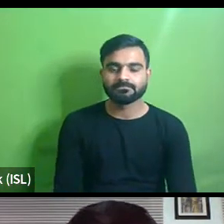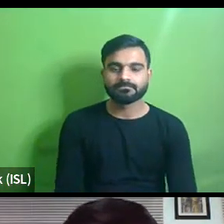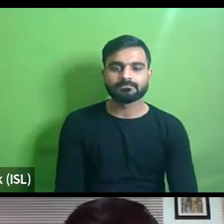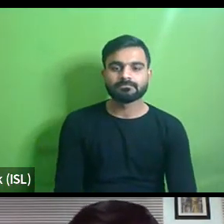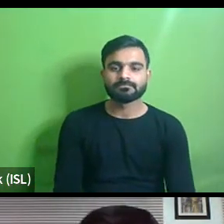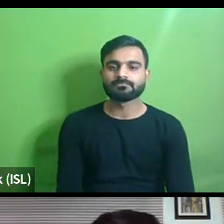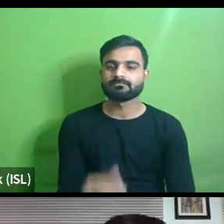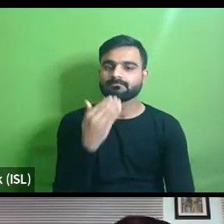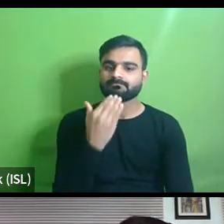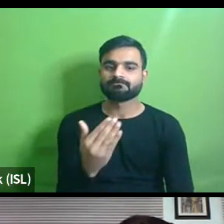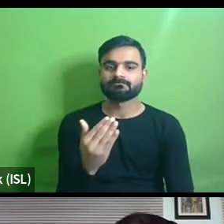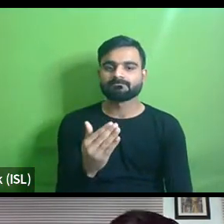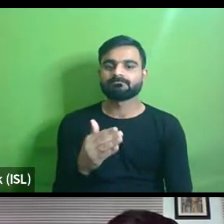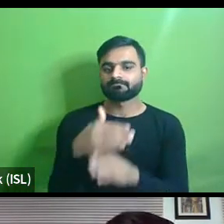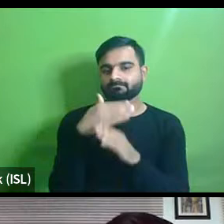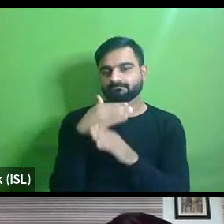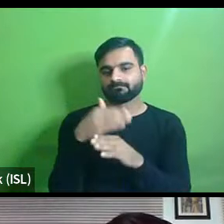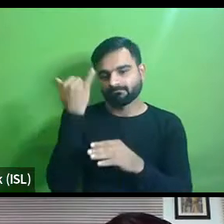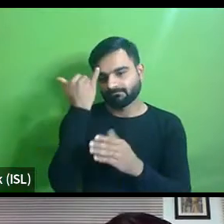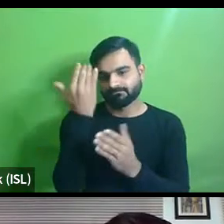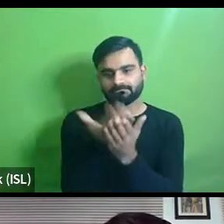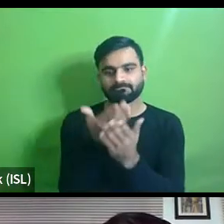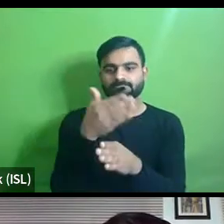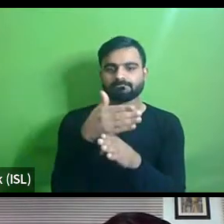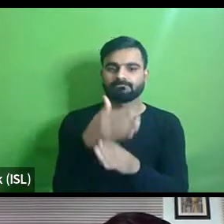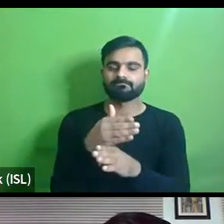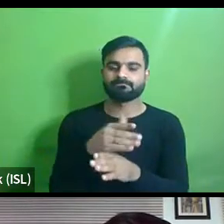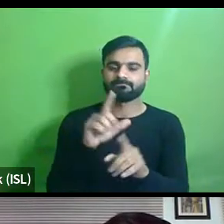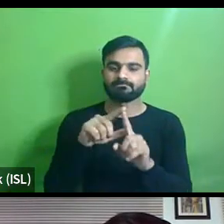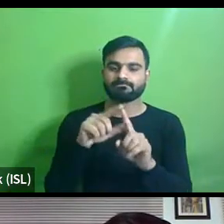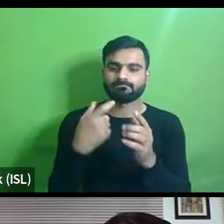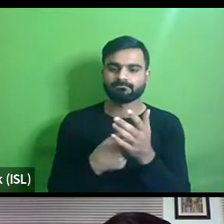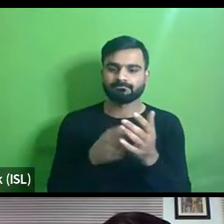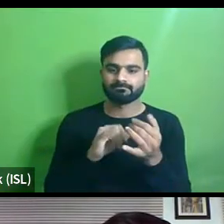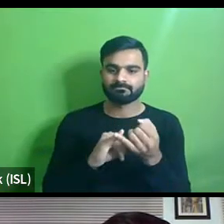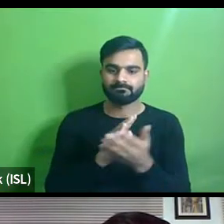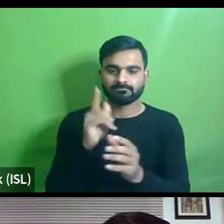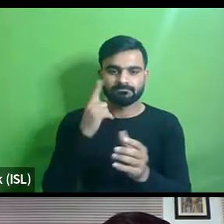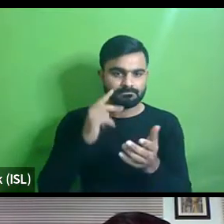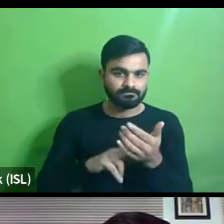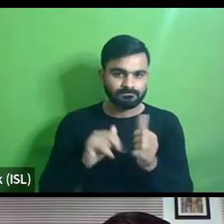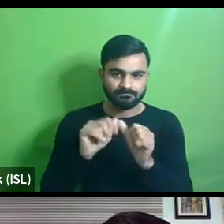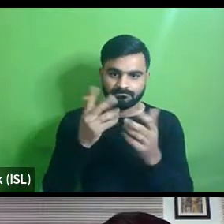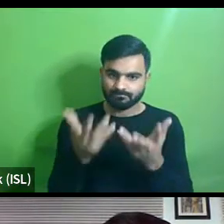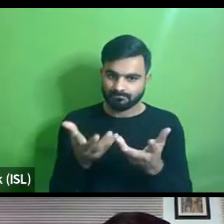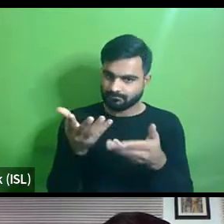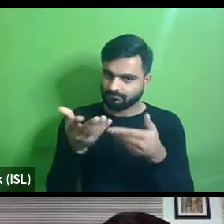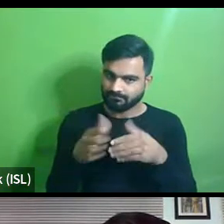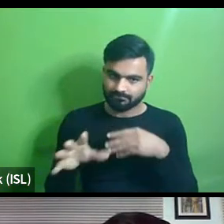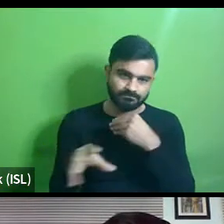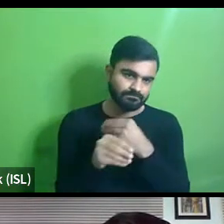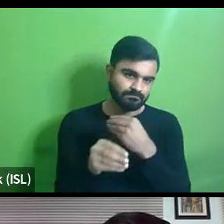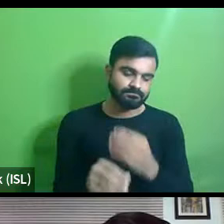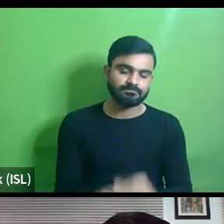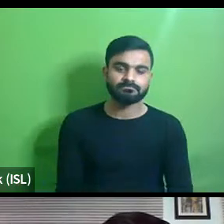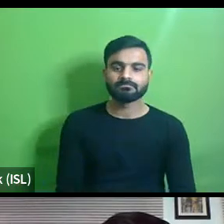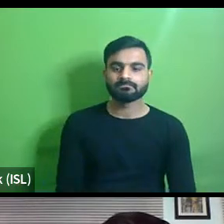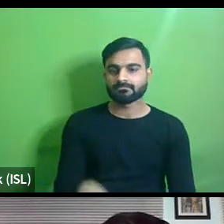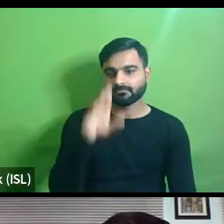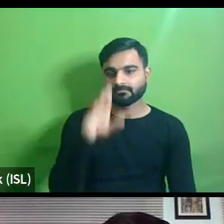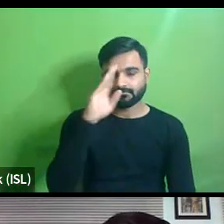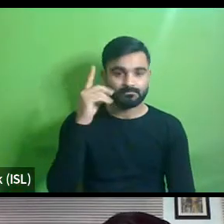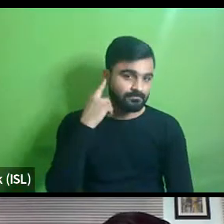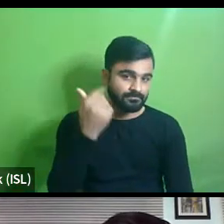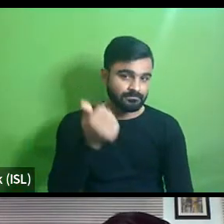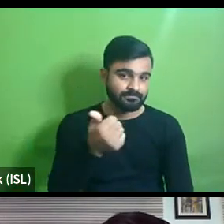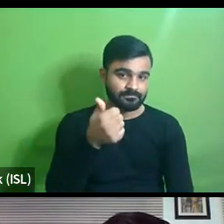thank you thank you for sharing your thoughts uh dr shalini if you are back and if you would like to add in hello sophia can